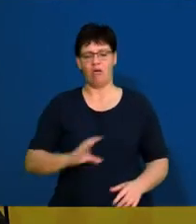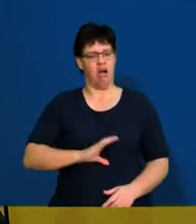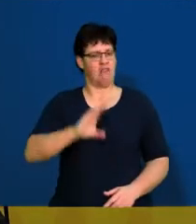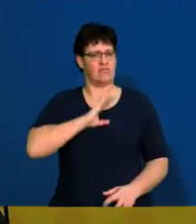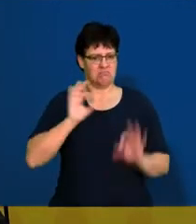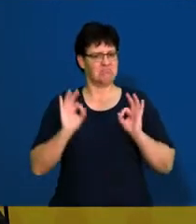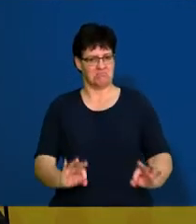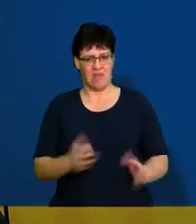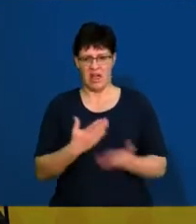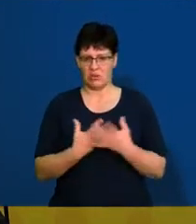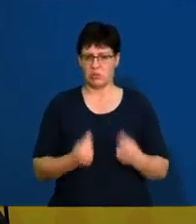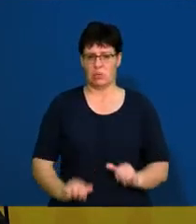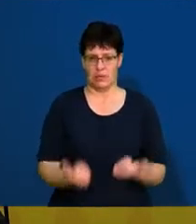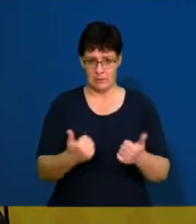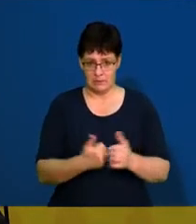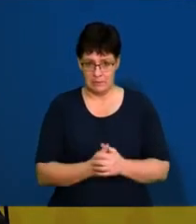you can knock it out the ballpark.